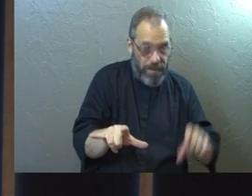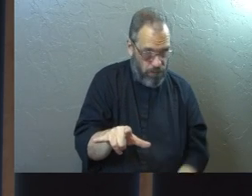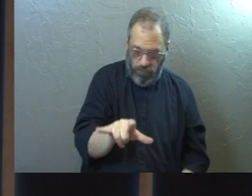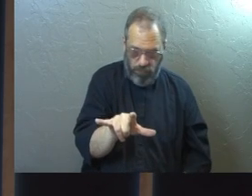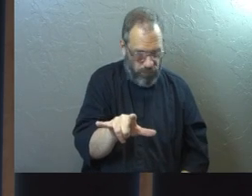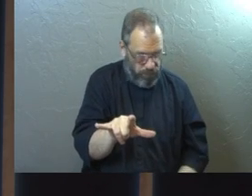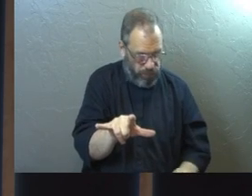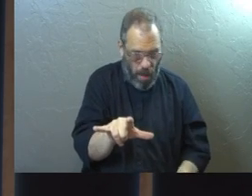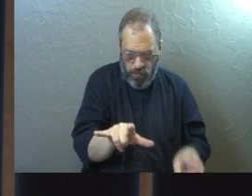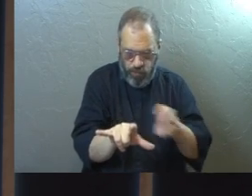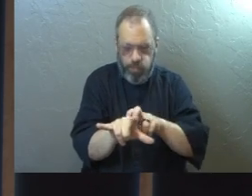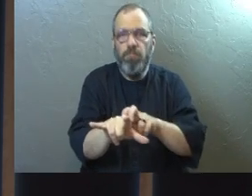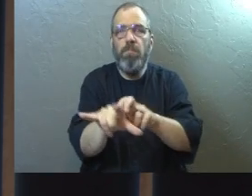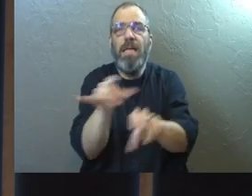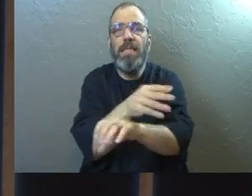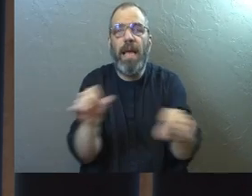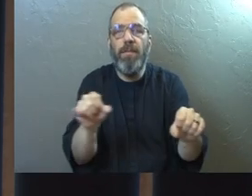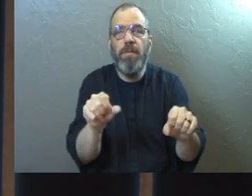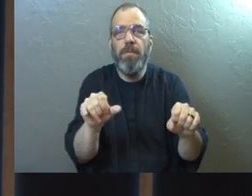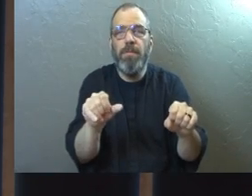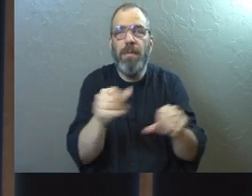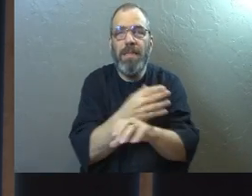So I want to give you that opportunity today.